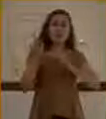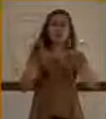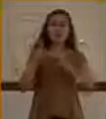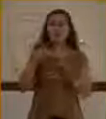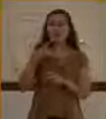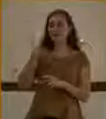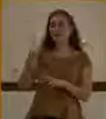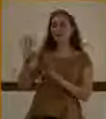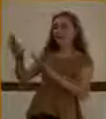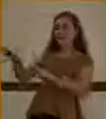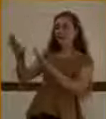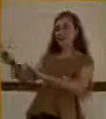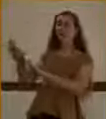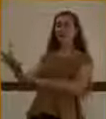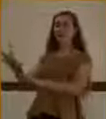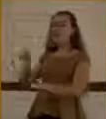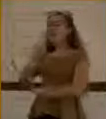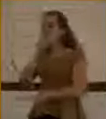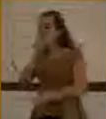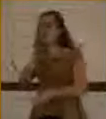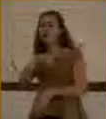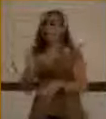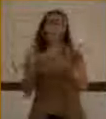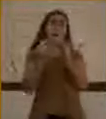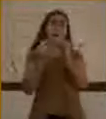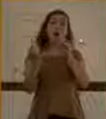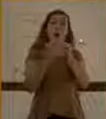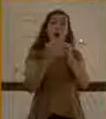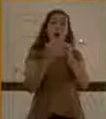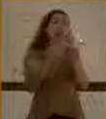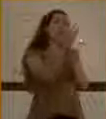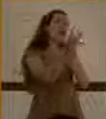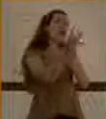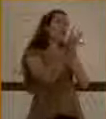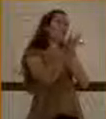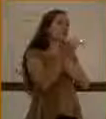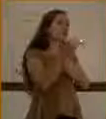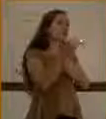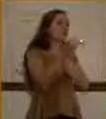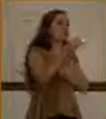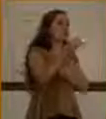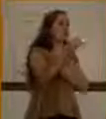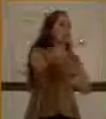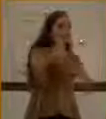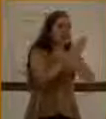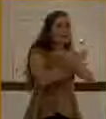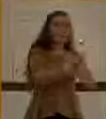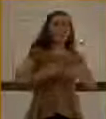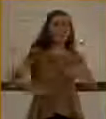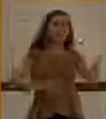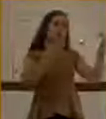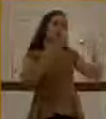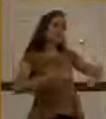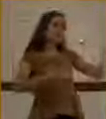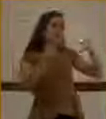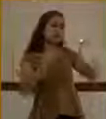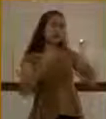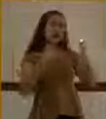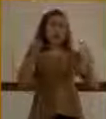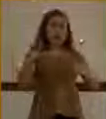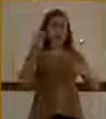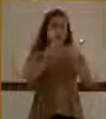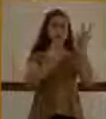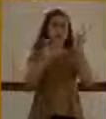should hold his peace. But he cried the more to a great deal, thou son of David, have mercy on me. And Jesus stood